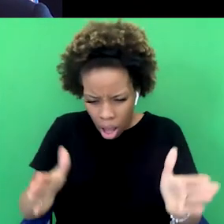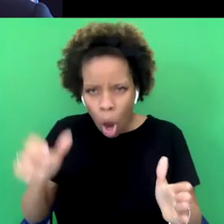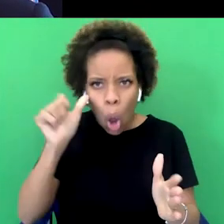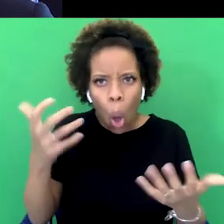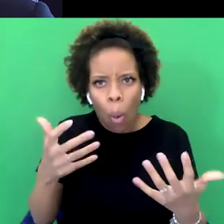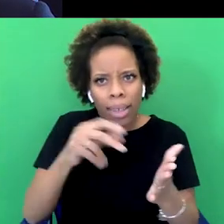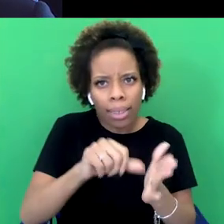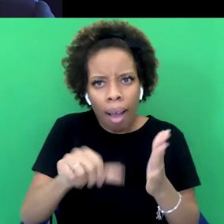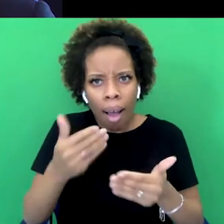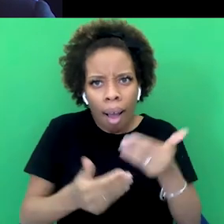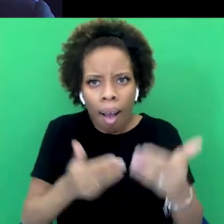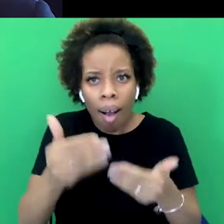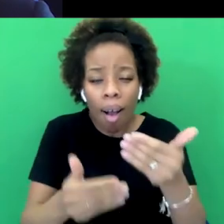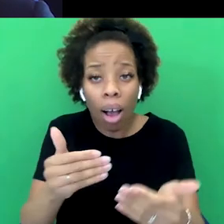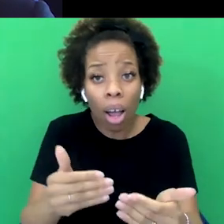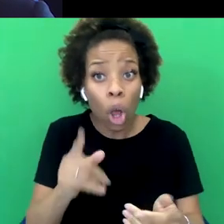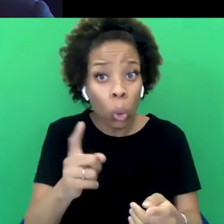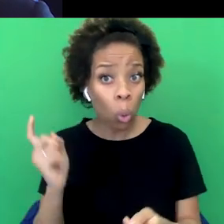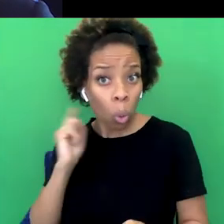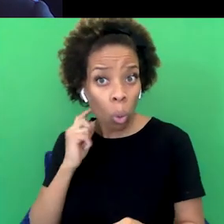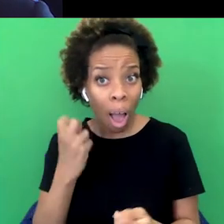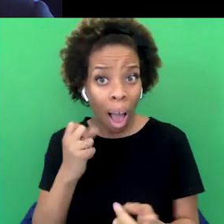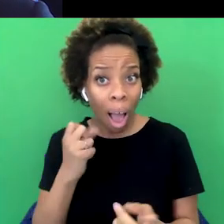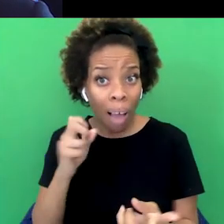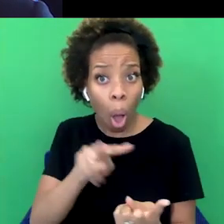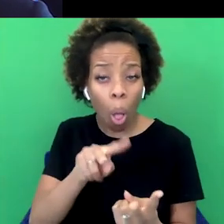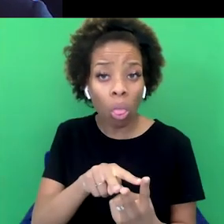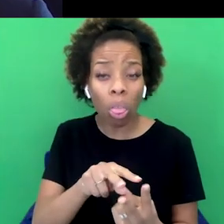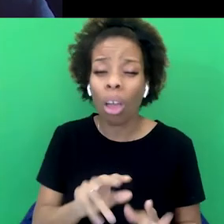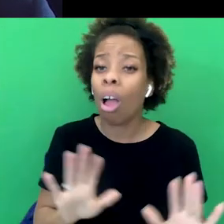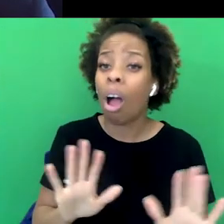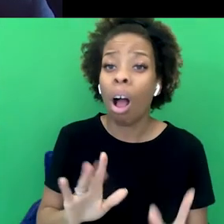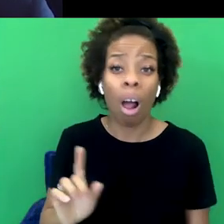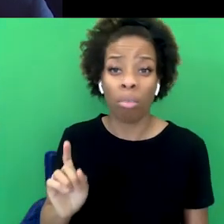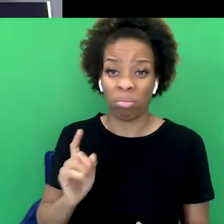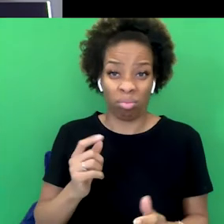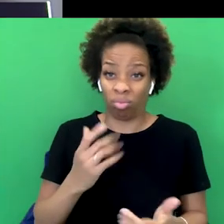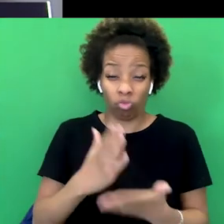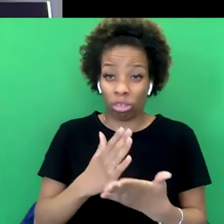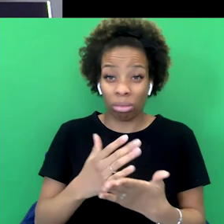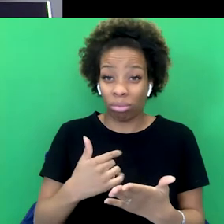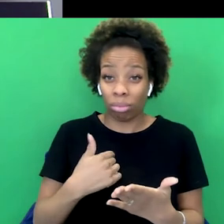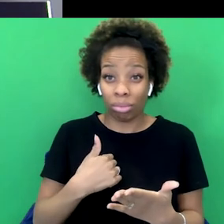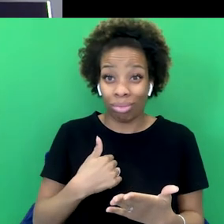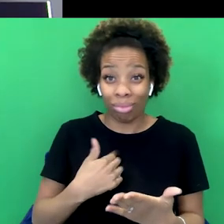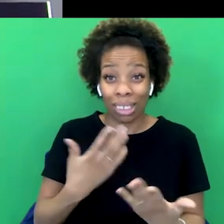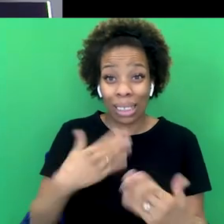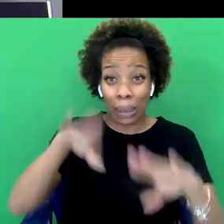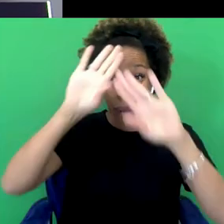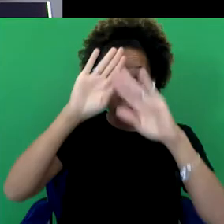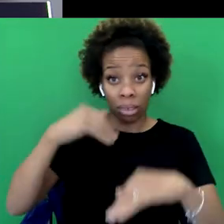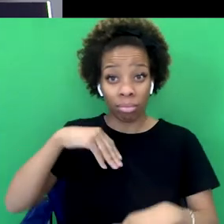that consciously when writing the book? No, I didn't. But I think I did it anyway, and that's partly because I think I'm Sikh, so I'm compromised.